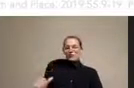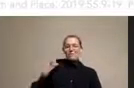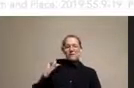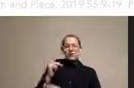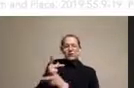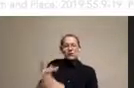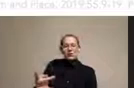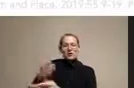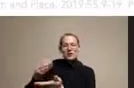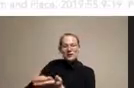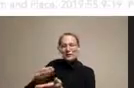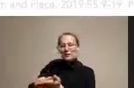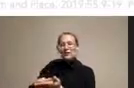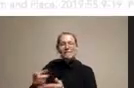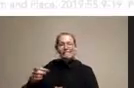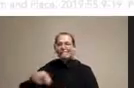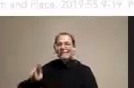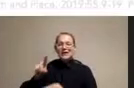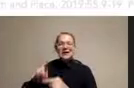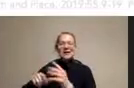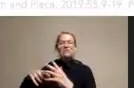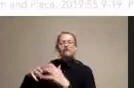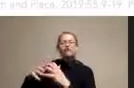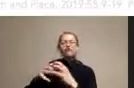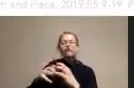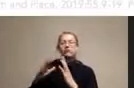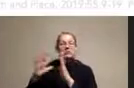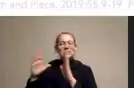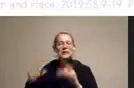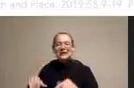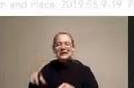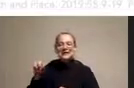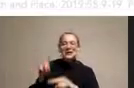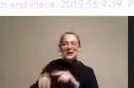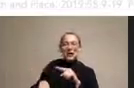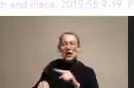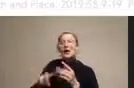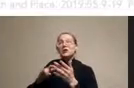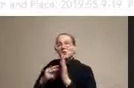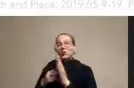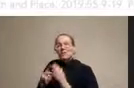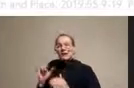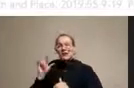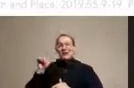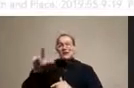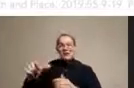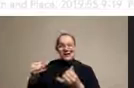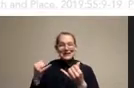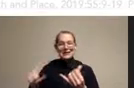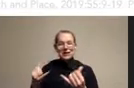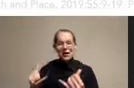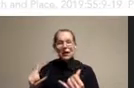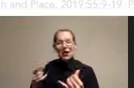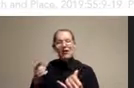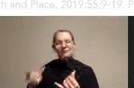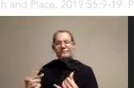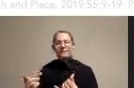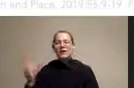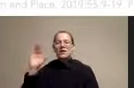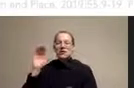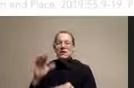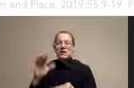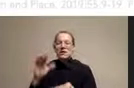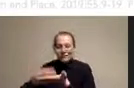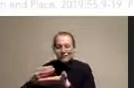housing that's worse than housing among white Americans have less wealth. And to this day, then being at greater risk for poor health. And actually, when you look at the map of Detroit